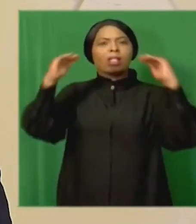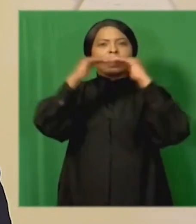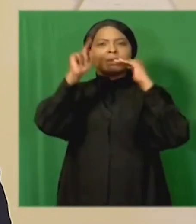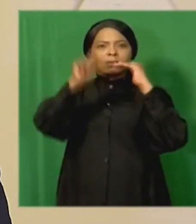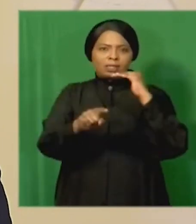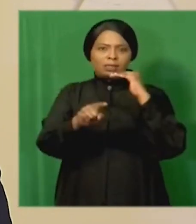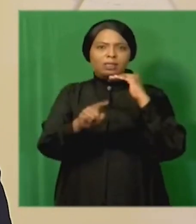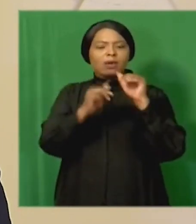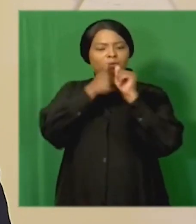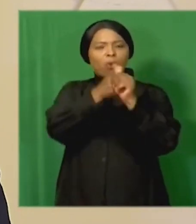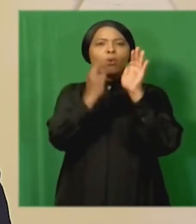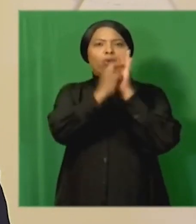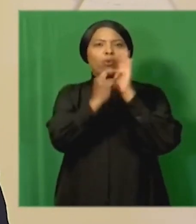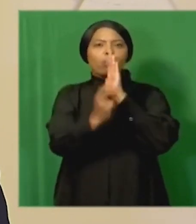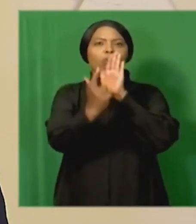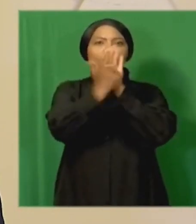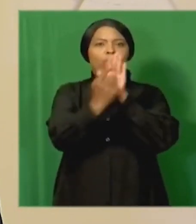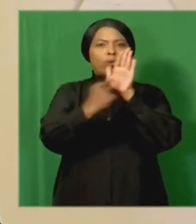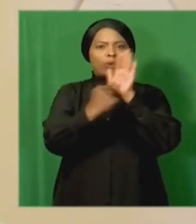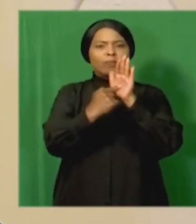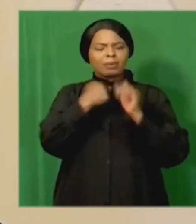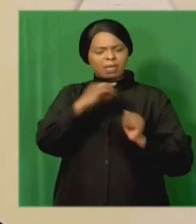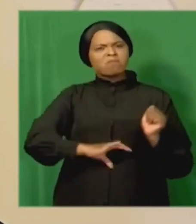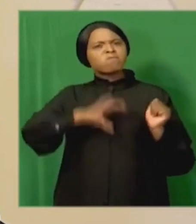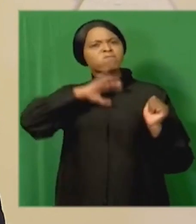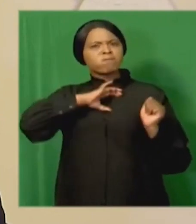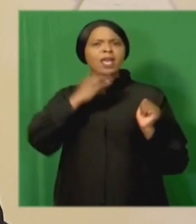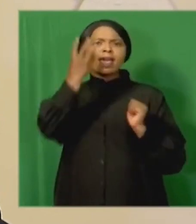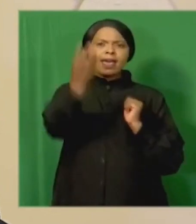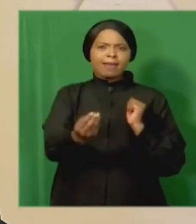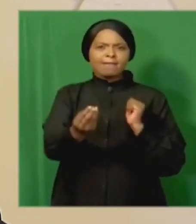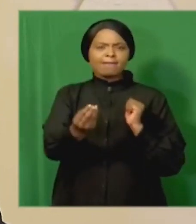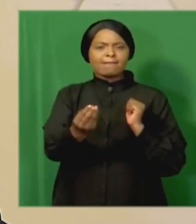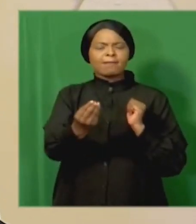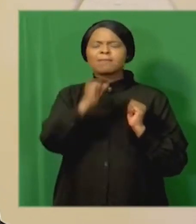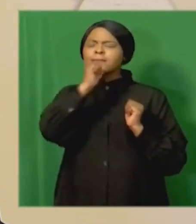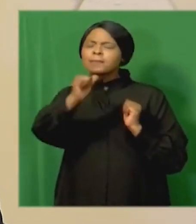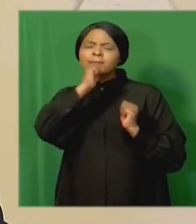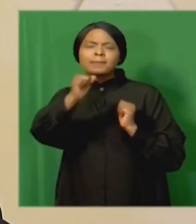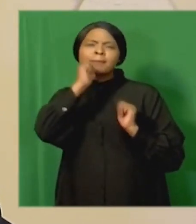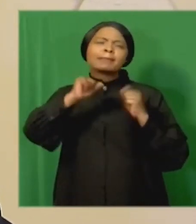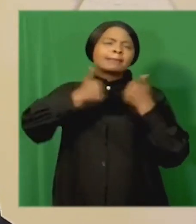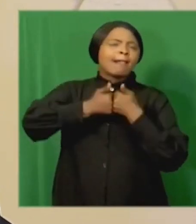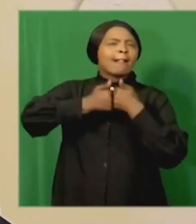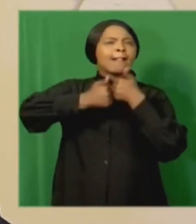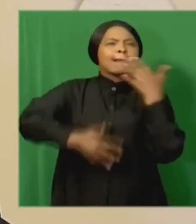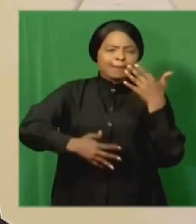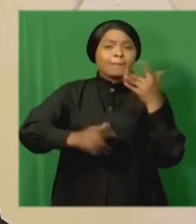the rule of law I have every confidence that no matter the challenges